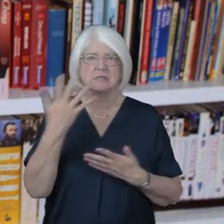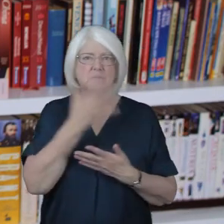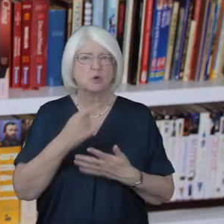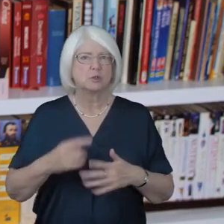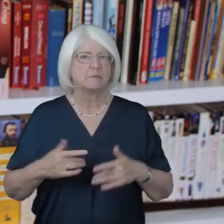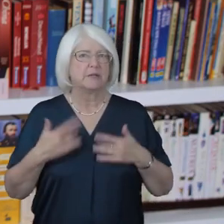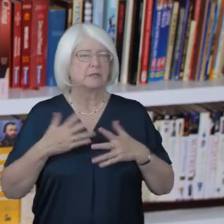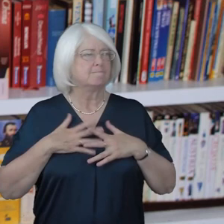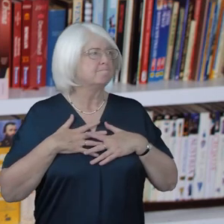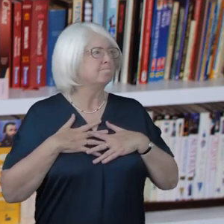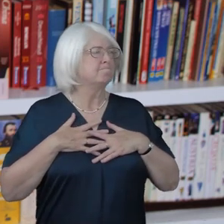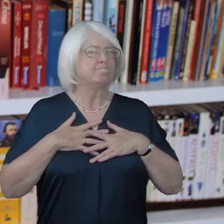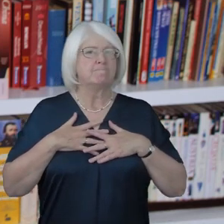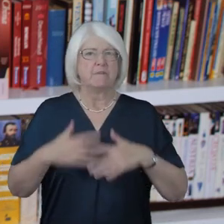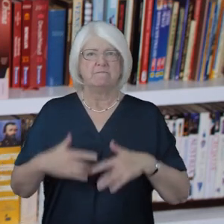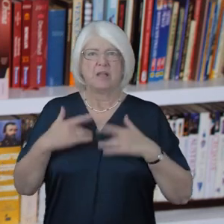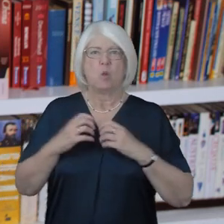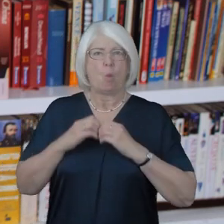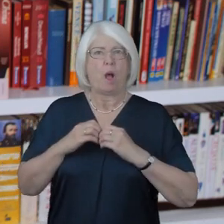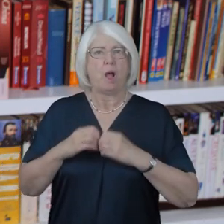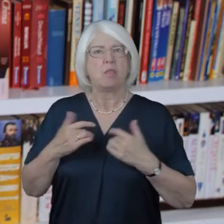life feel worth living